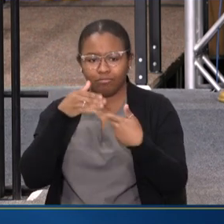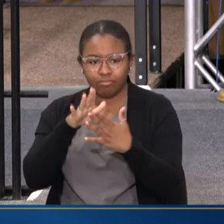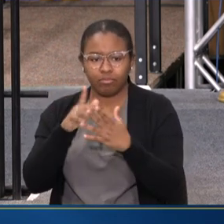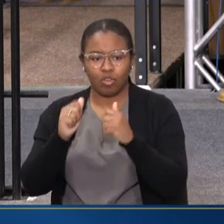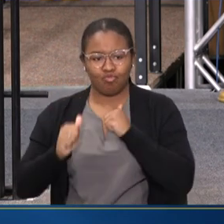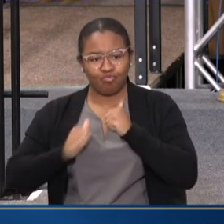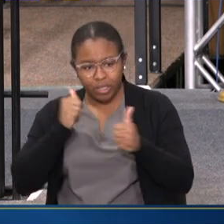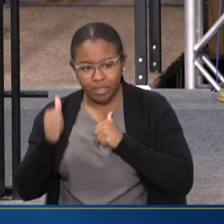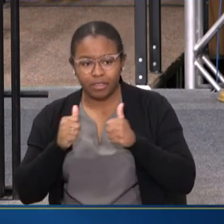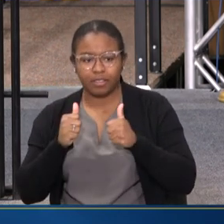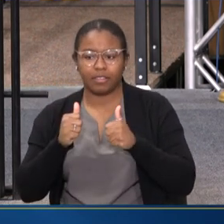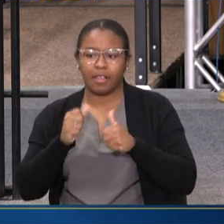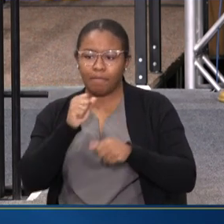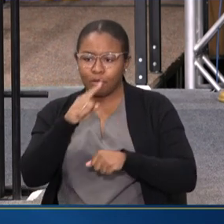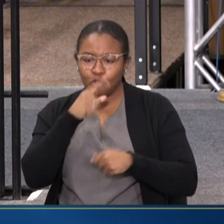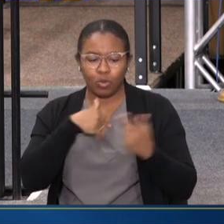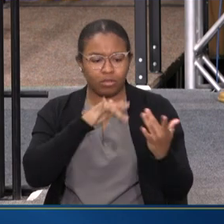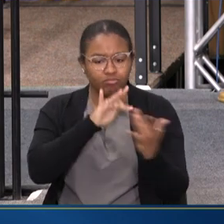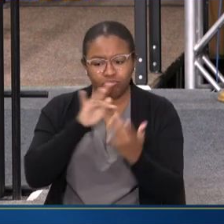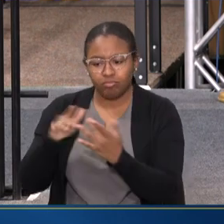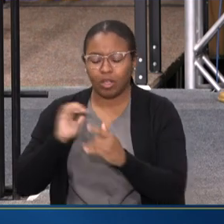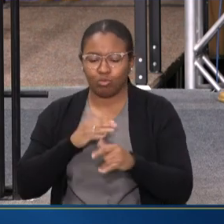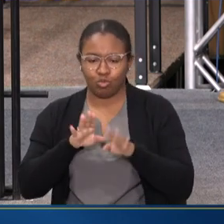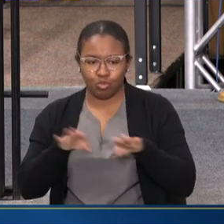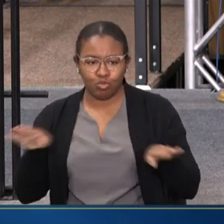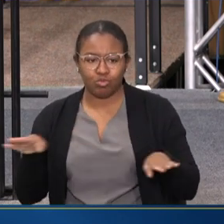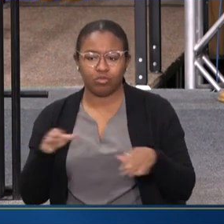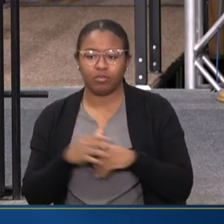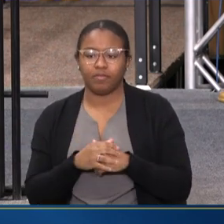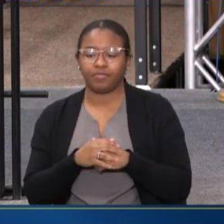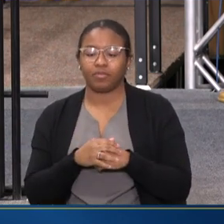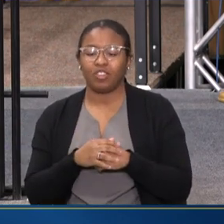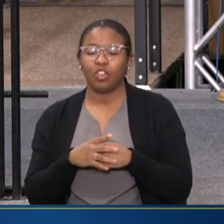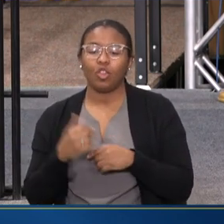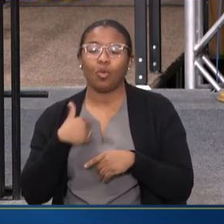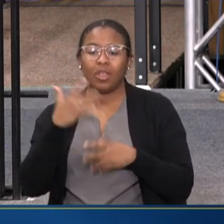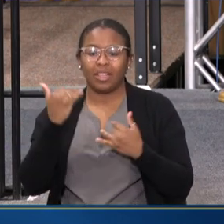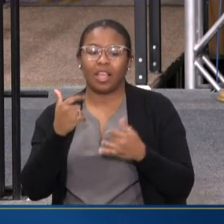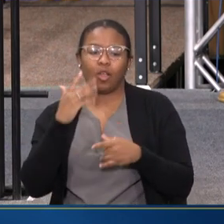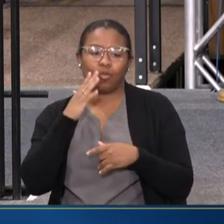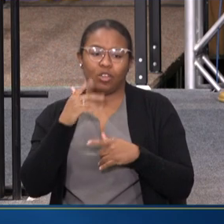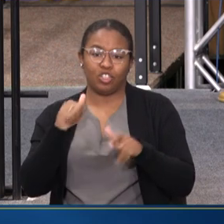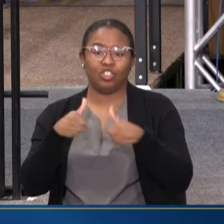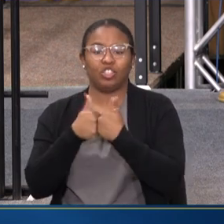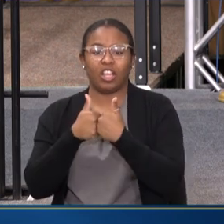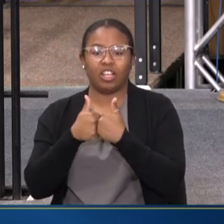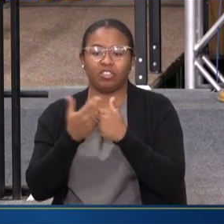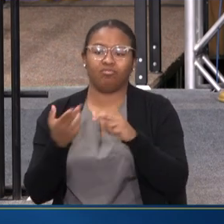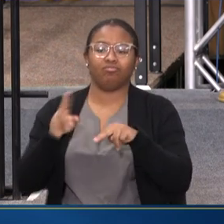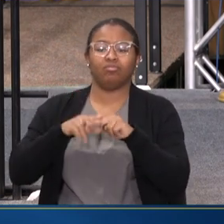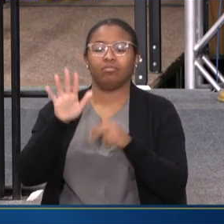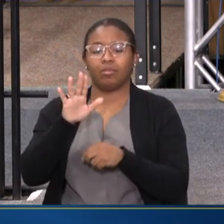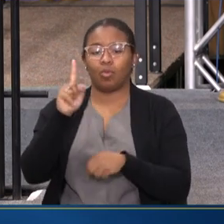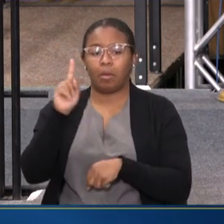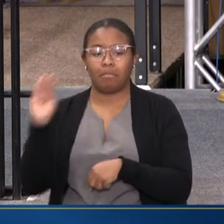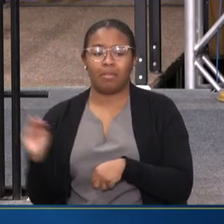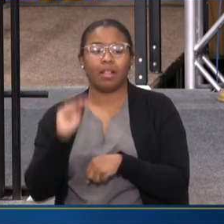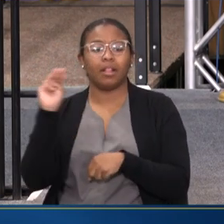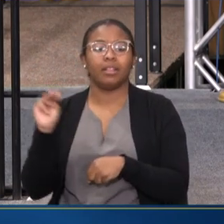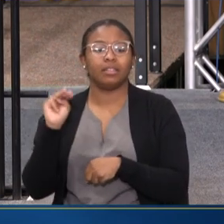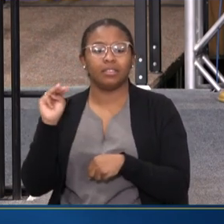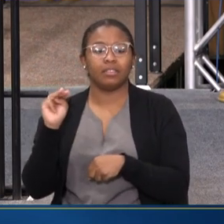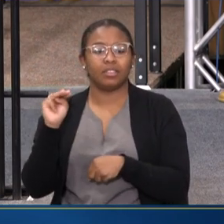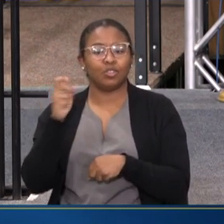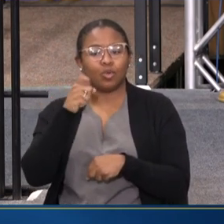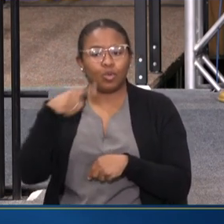AND WE'RE GOING TO MAKE SURE WE REACH OUT TO OUR CHILDREN. AND SO WE'RE GOING TO PUT OUT A CHALLENGE GROUND OF A MILLION DOLLARS, SO THAT YOU